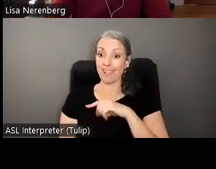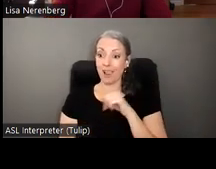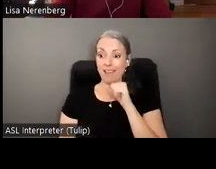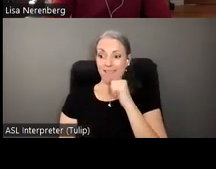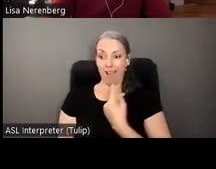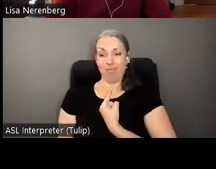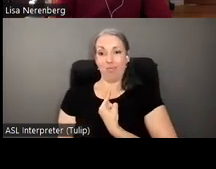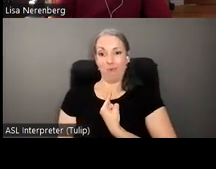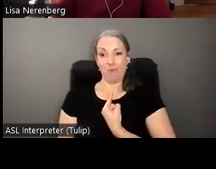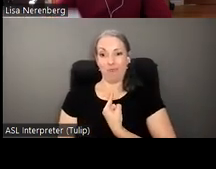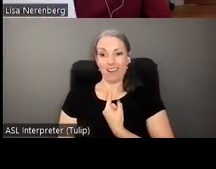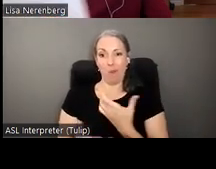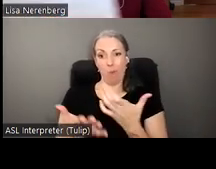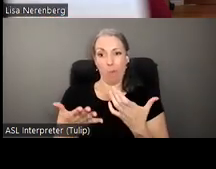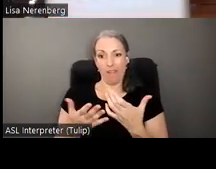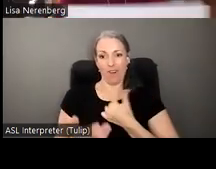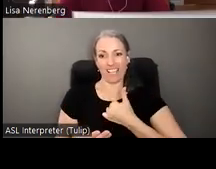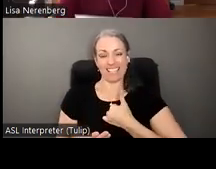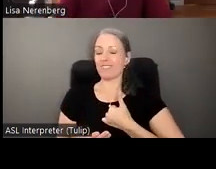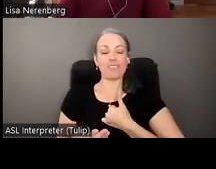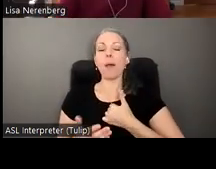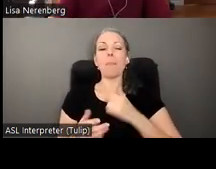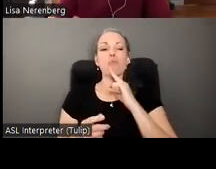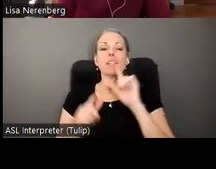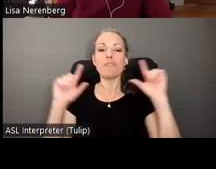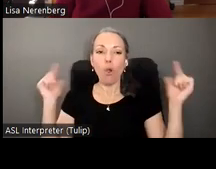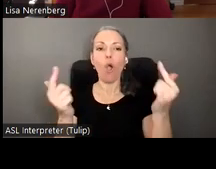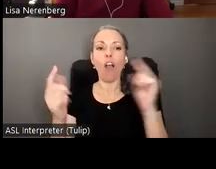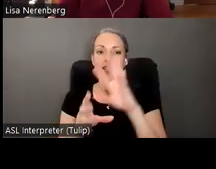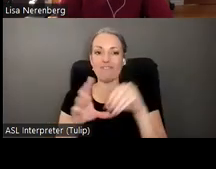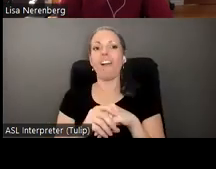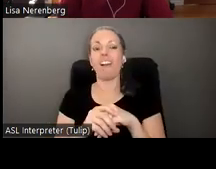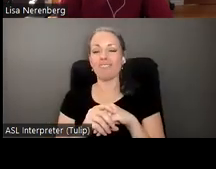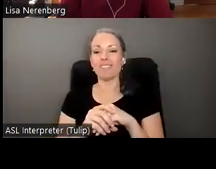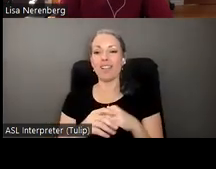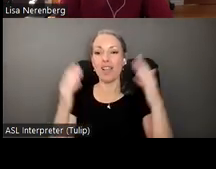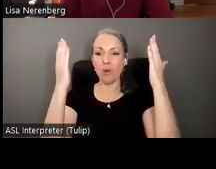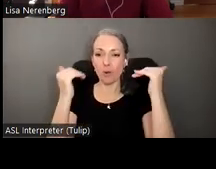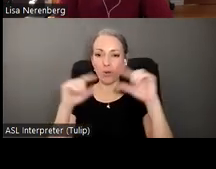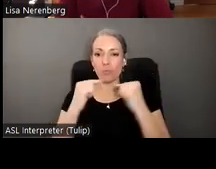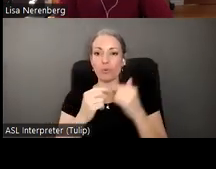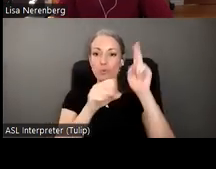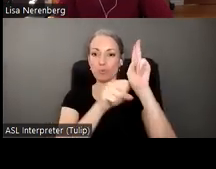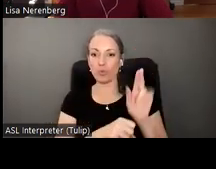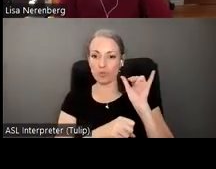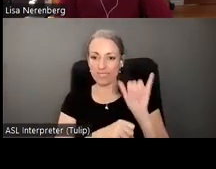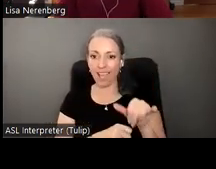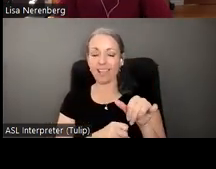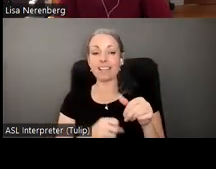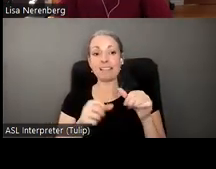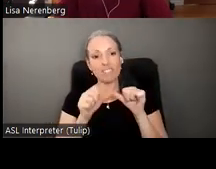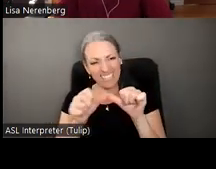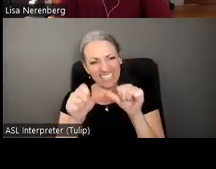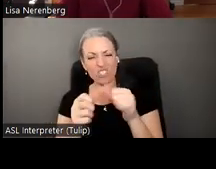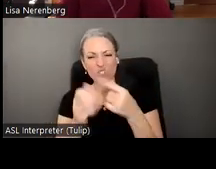it's the blueprint is out there for everyone and we hope the groups will use it to generate discussion to